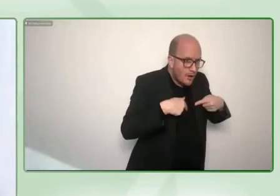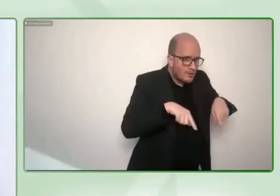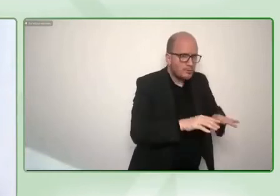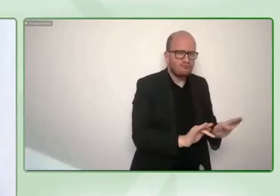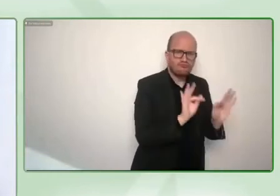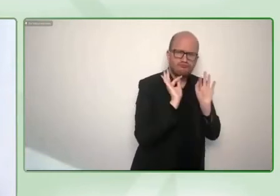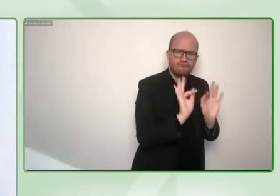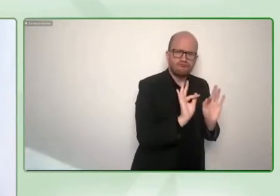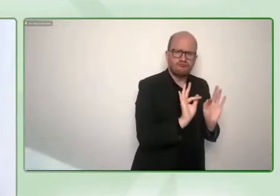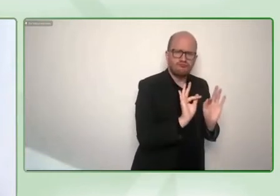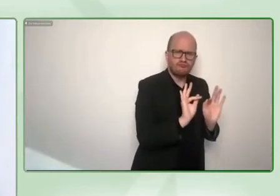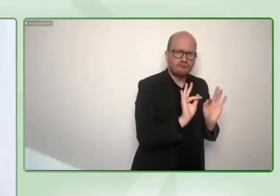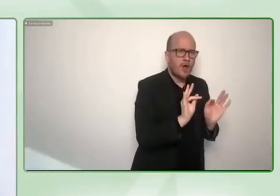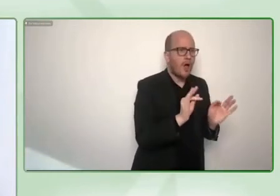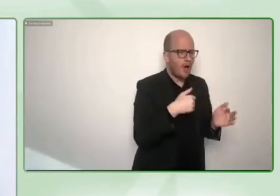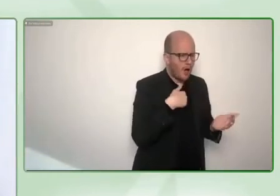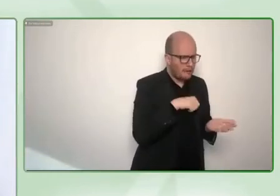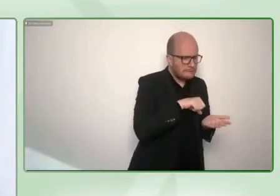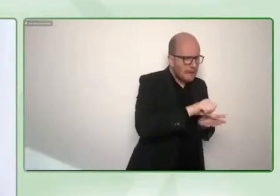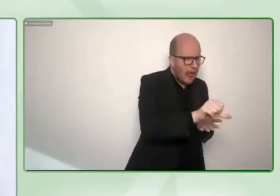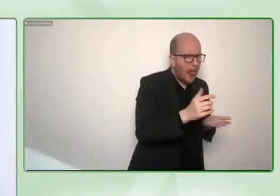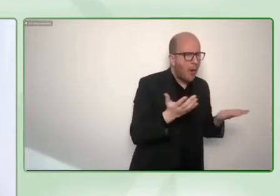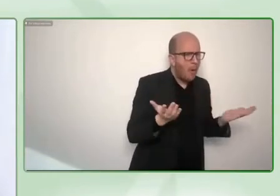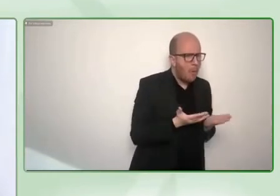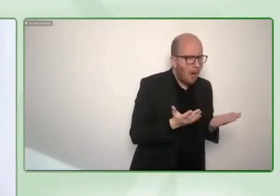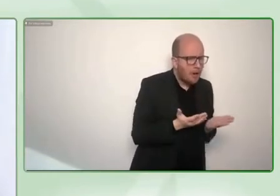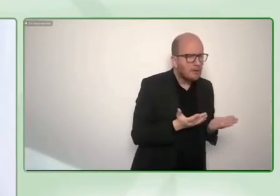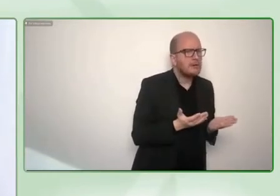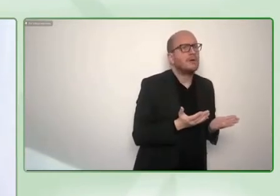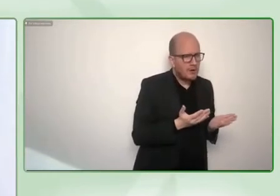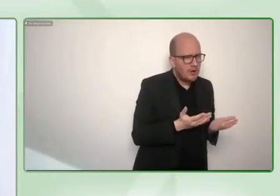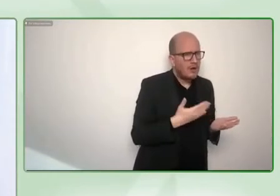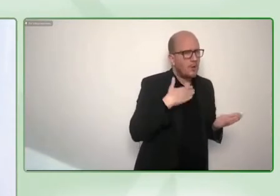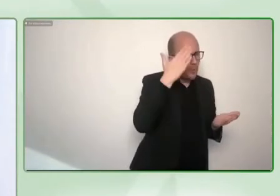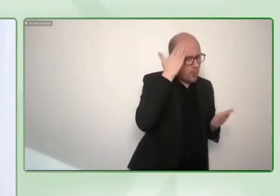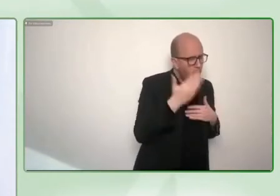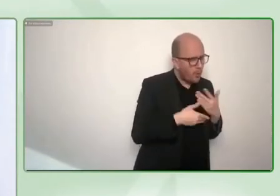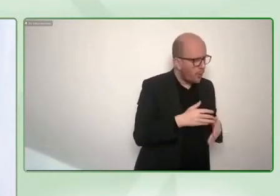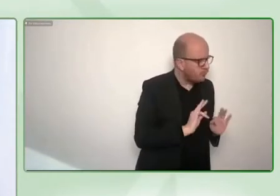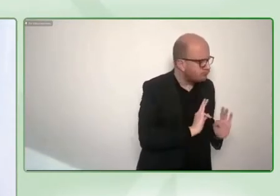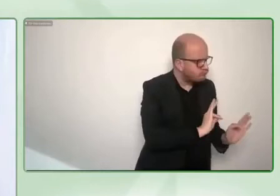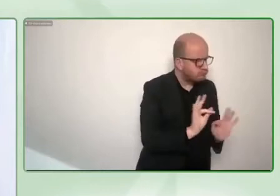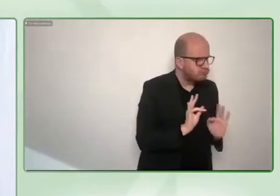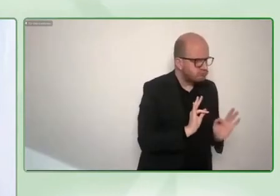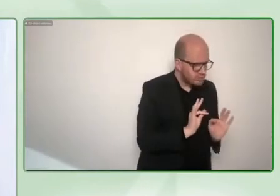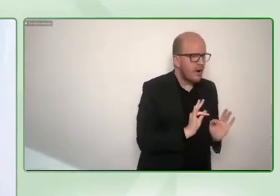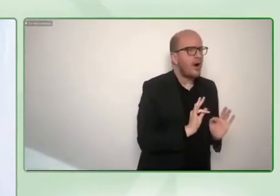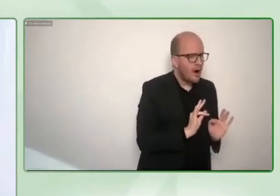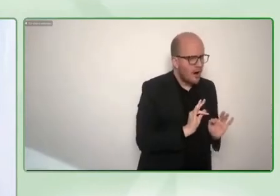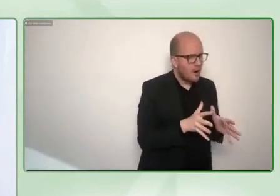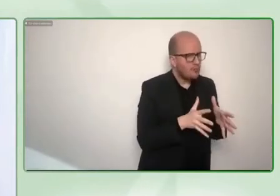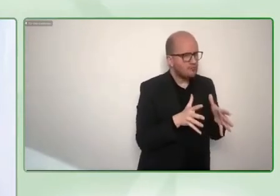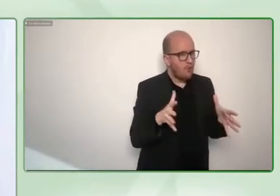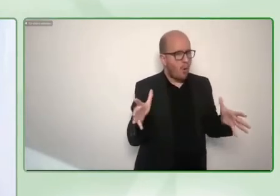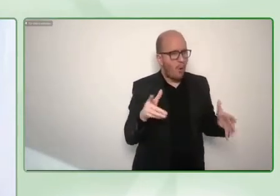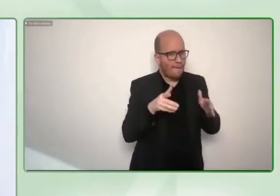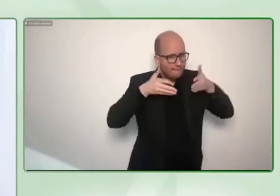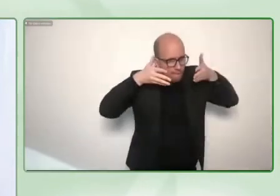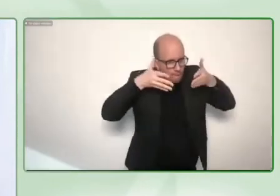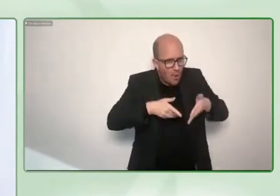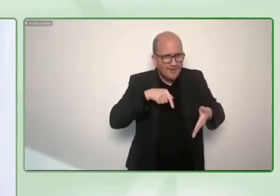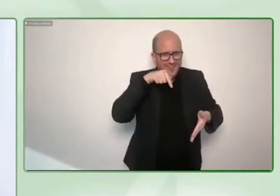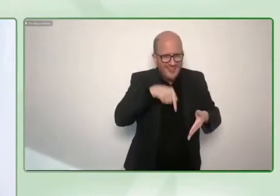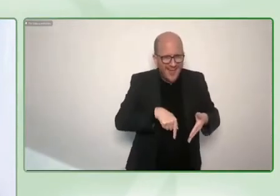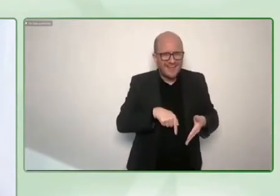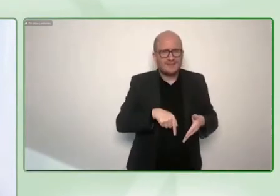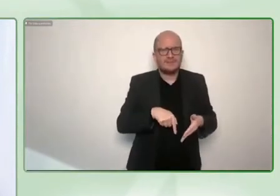Well let's pick out one of these uh these indicators that you mentioned the one on let's say is it the leadership or is it some unique approach how